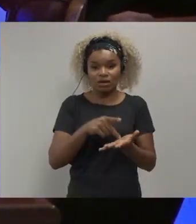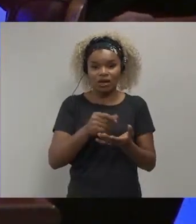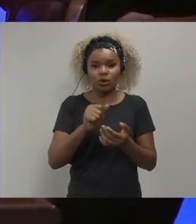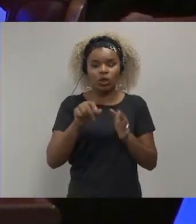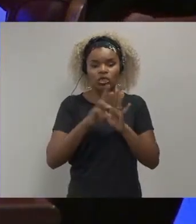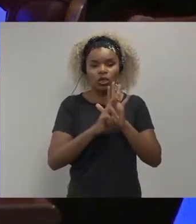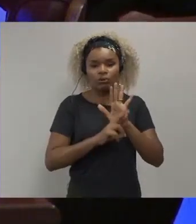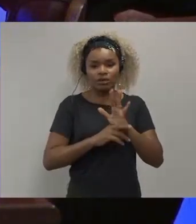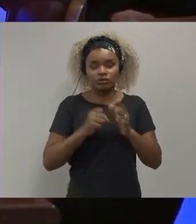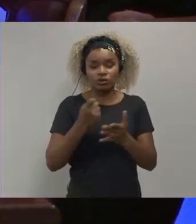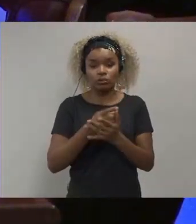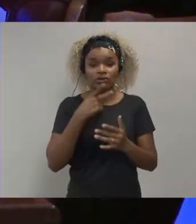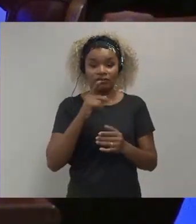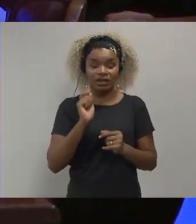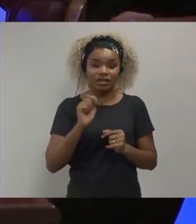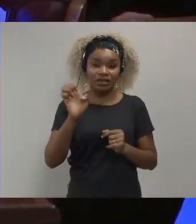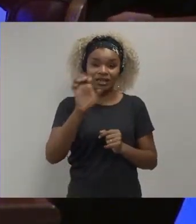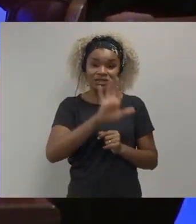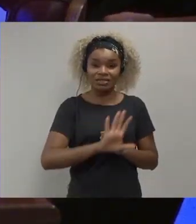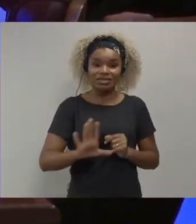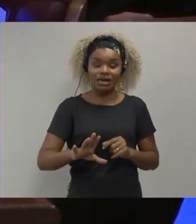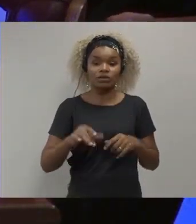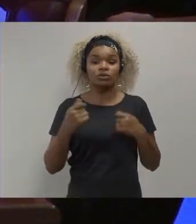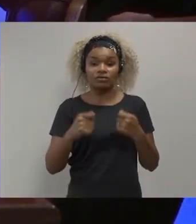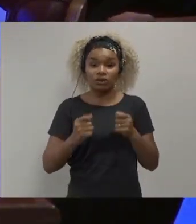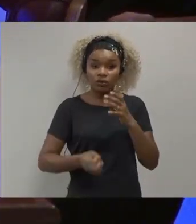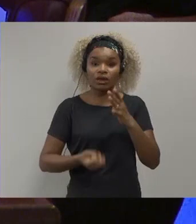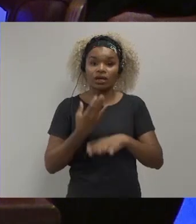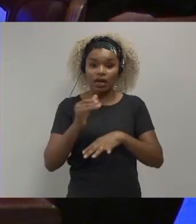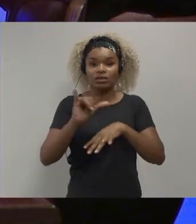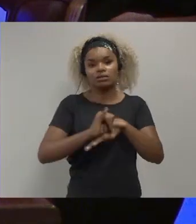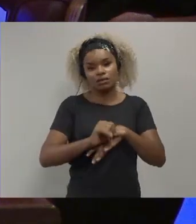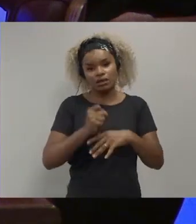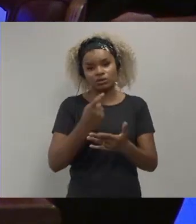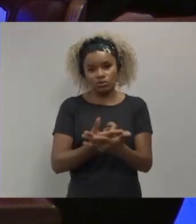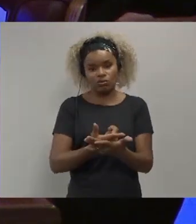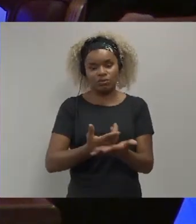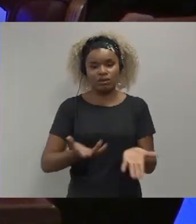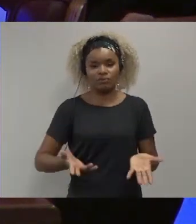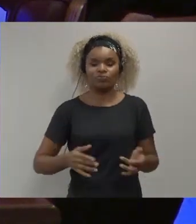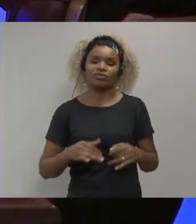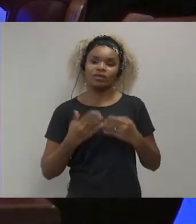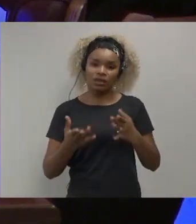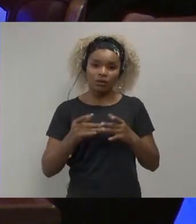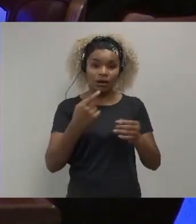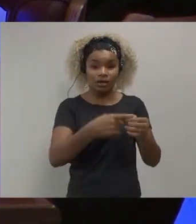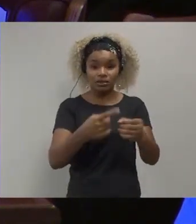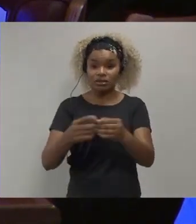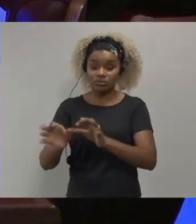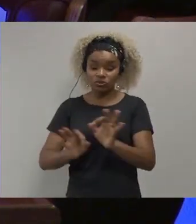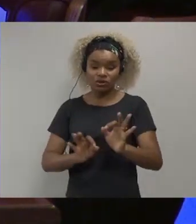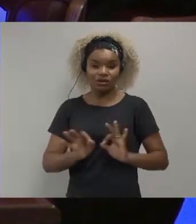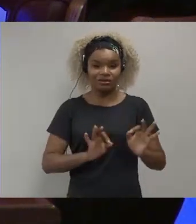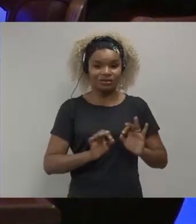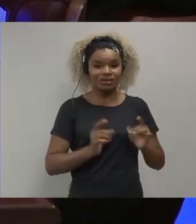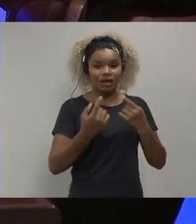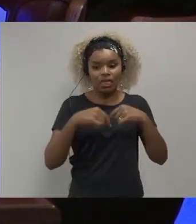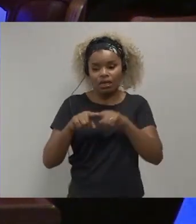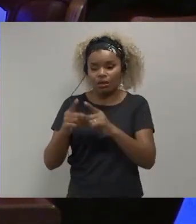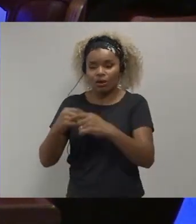law that states should create buying centers,